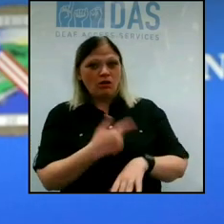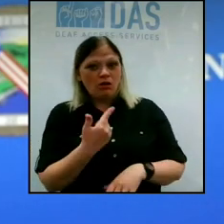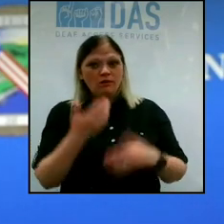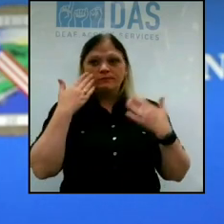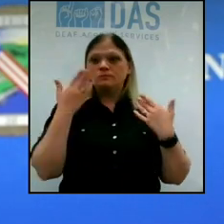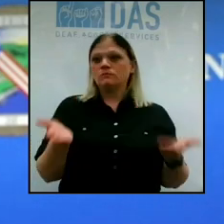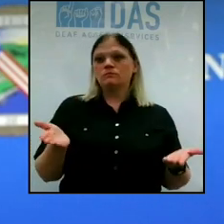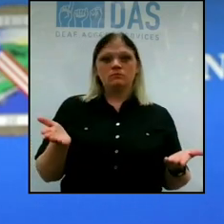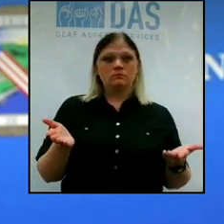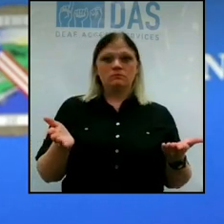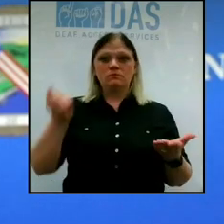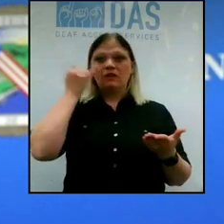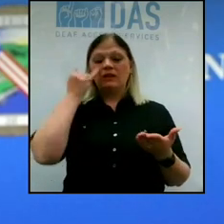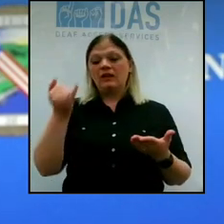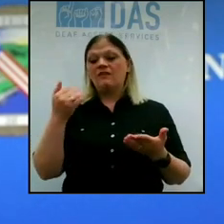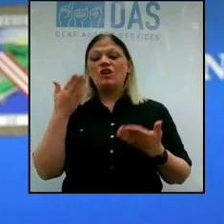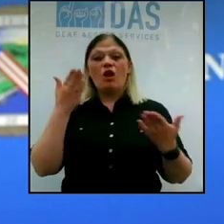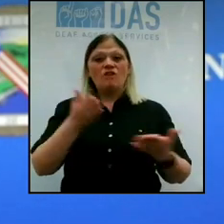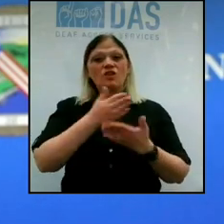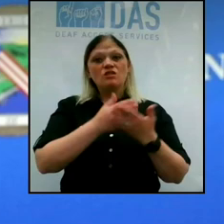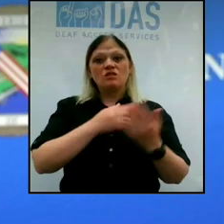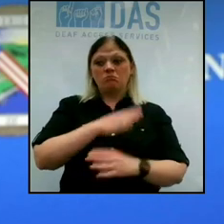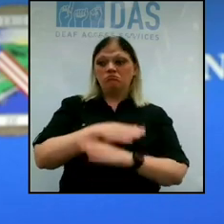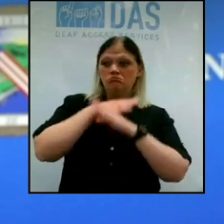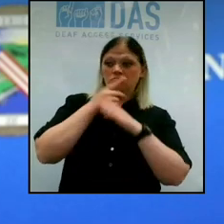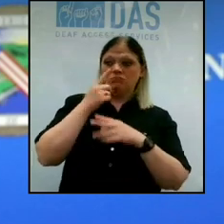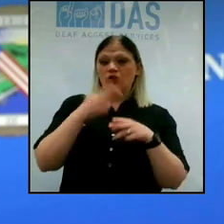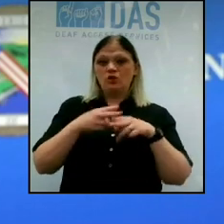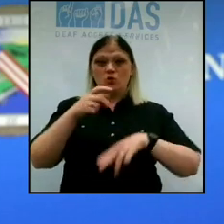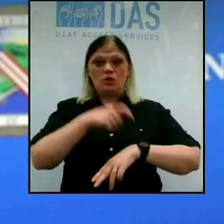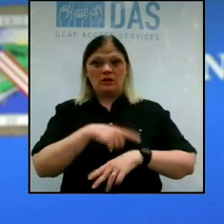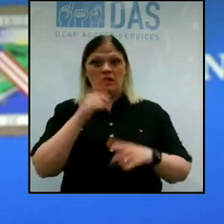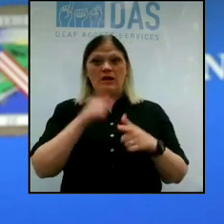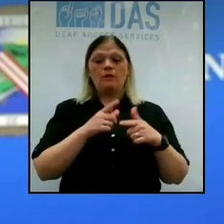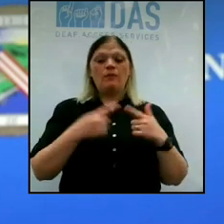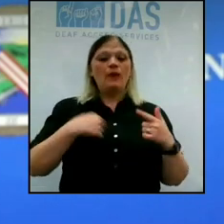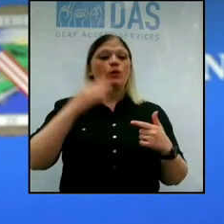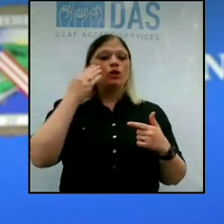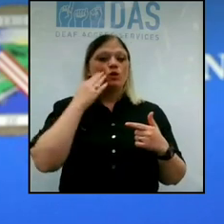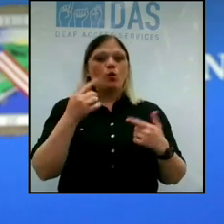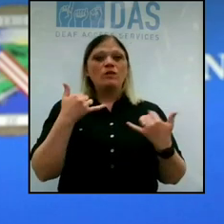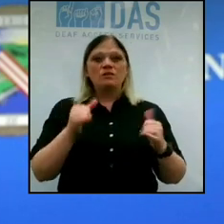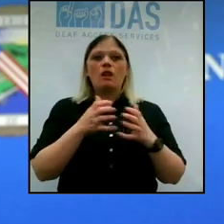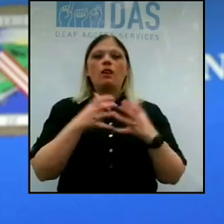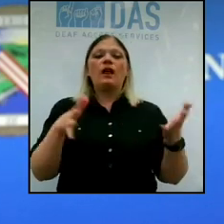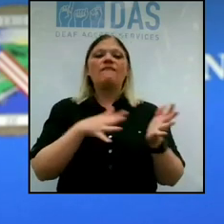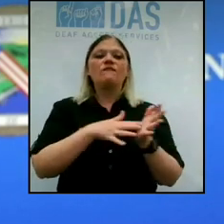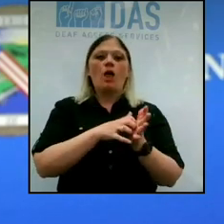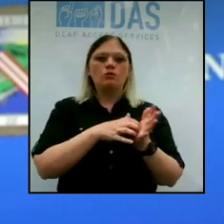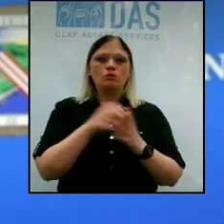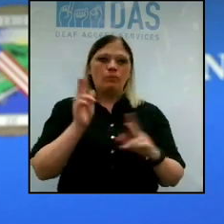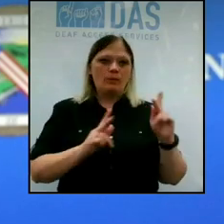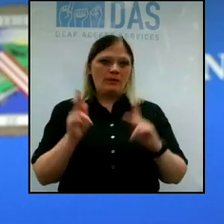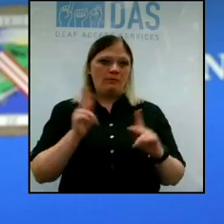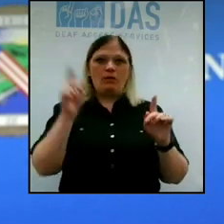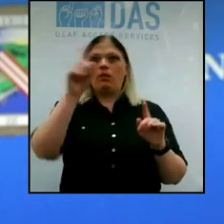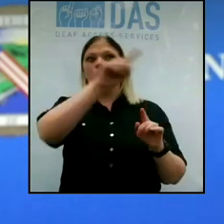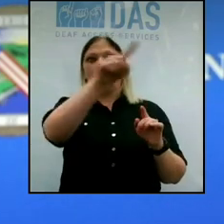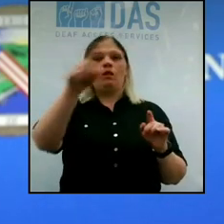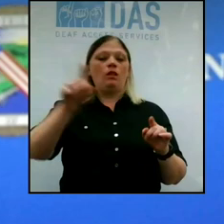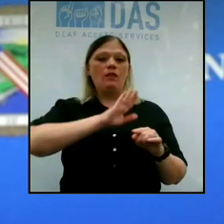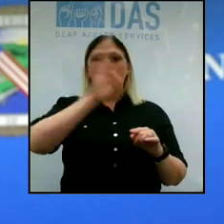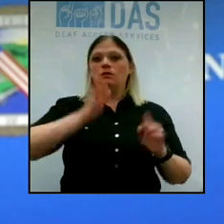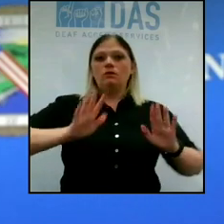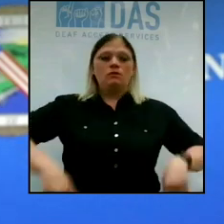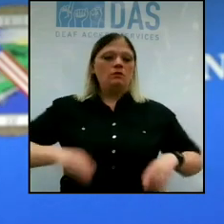if they do offer some immunity for some short of time, we still know that there are a lot of vulnerable people out there that have never been